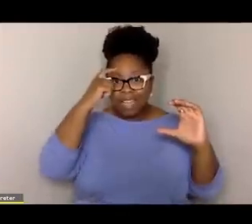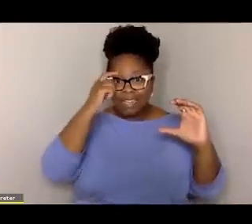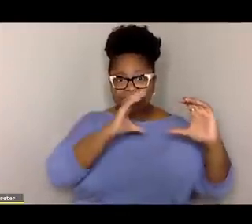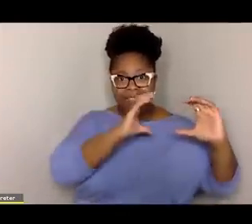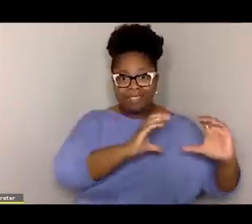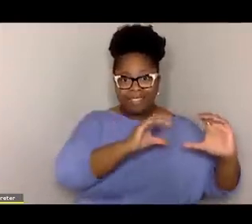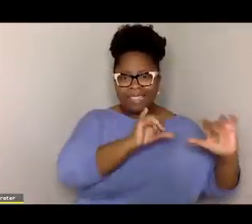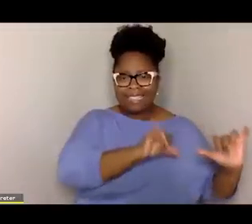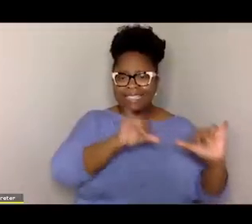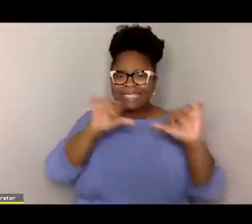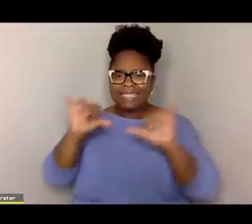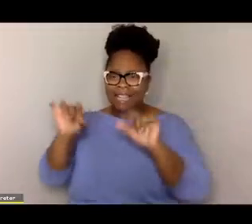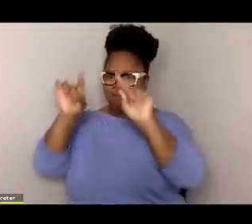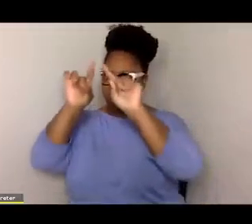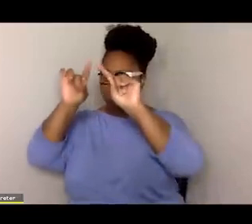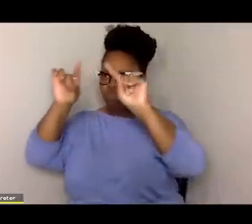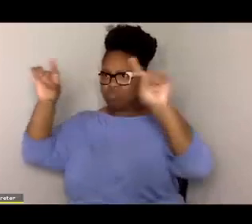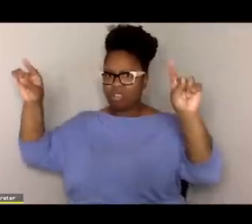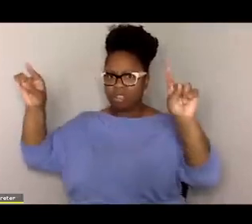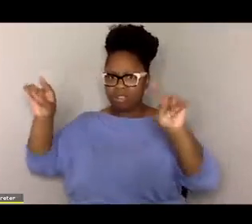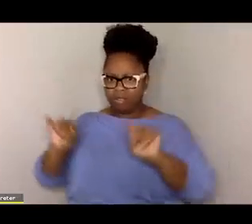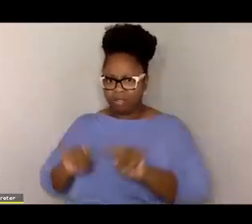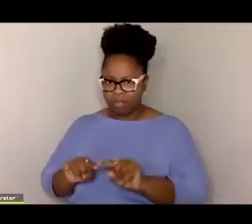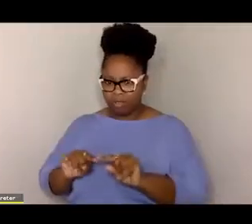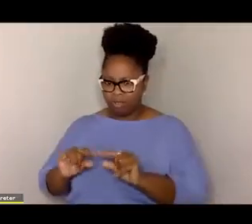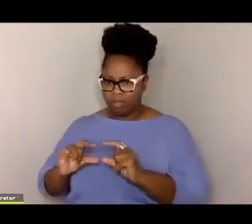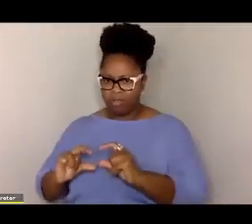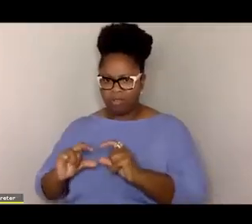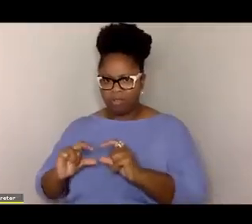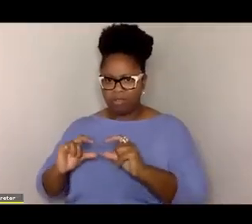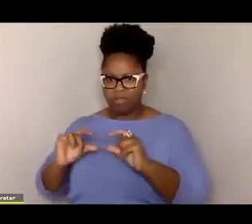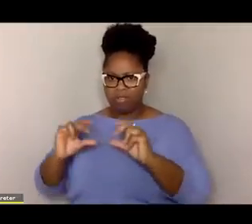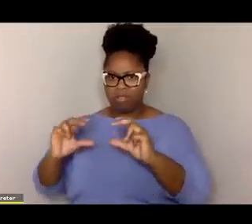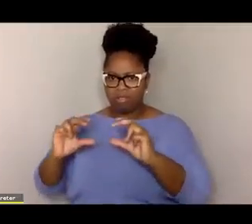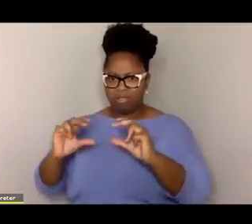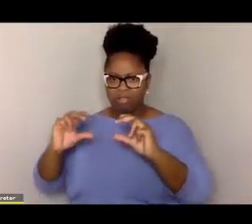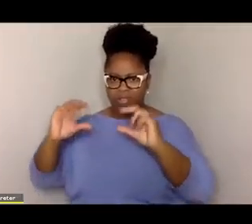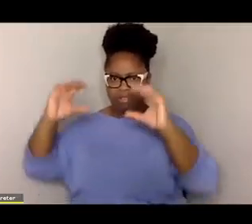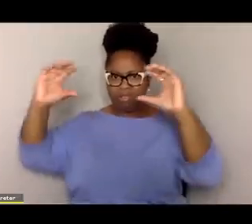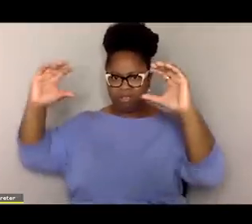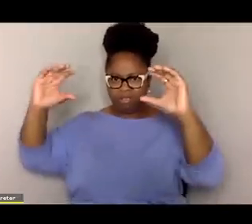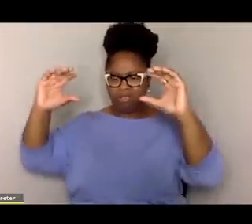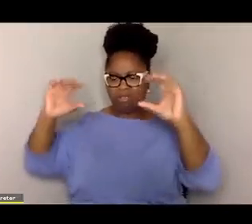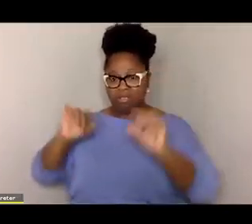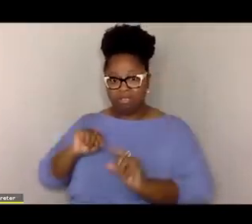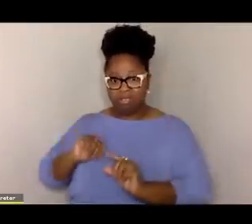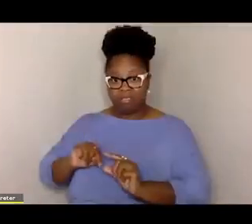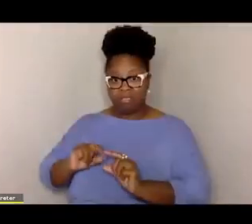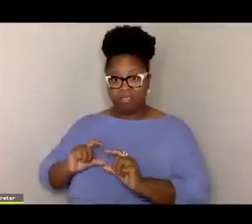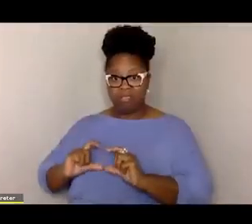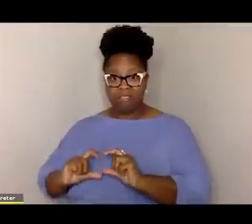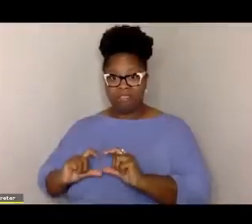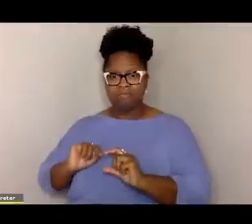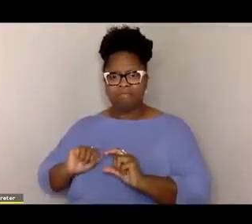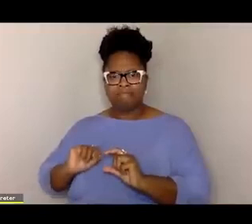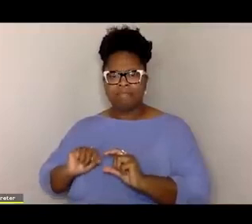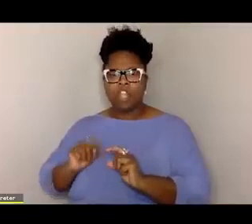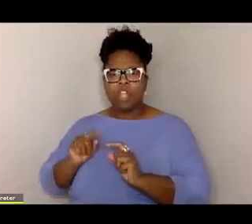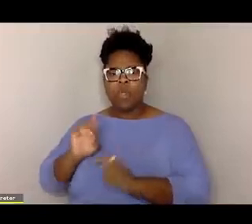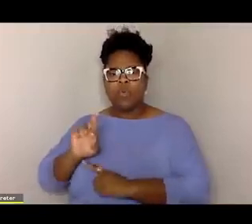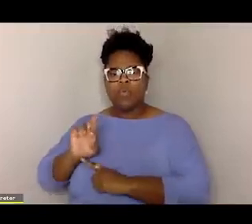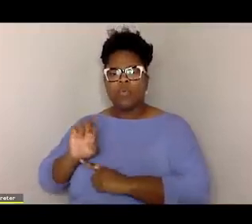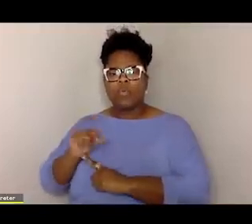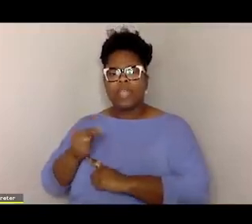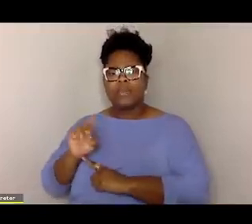upside down triangle. And down to the bottom are these sort of regulatory systems that control heart rate,